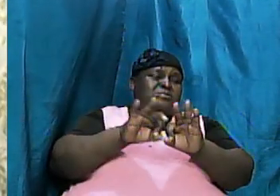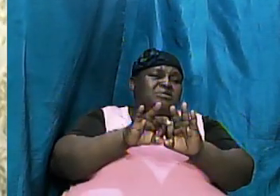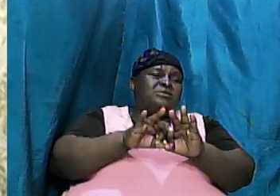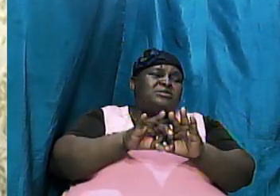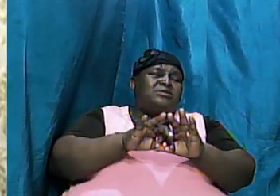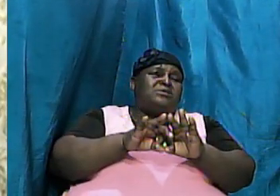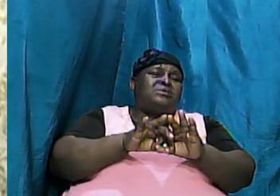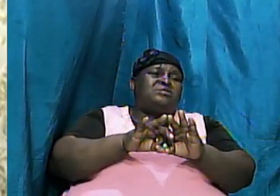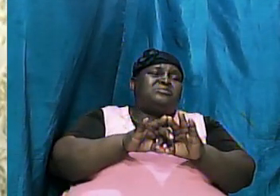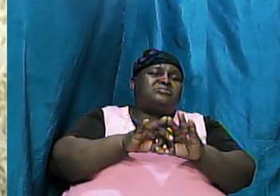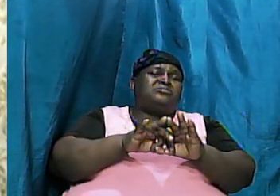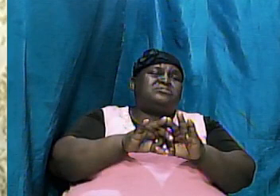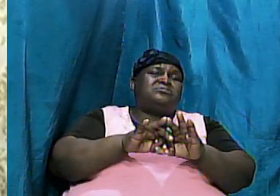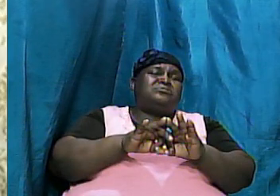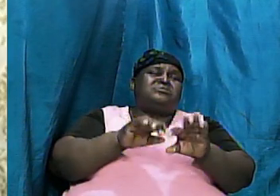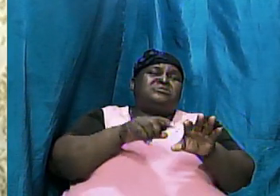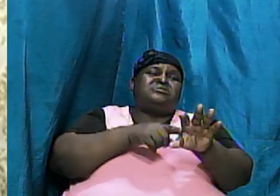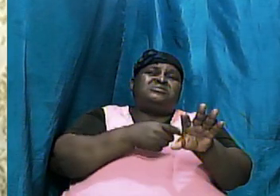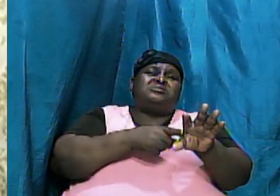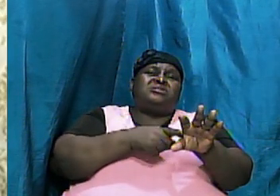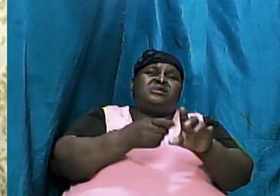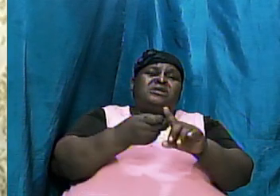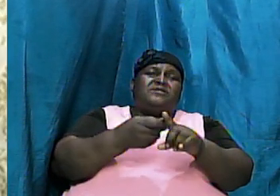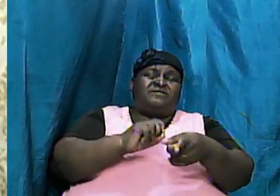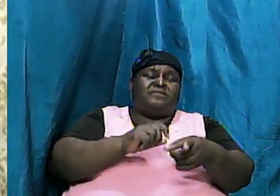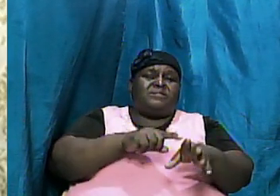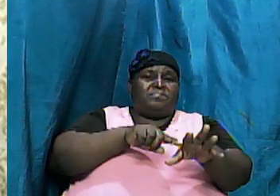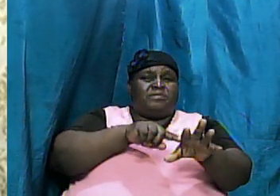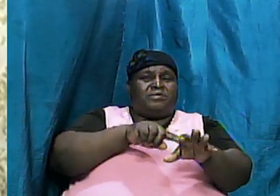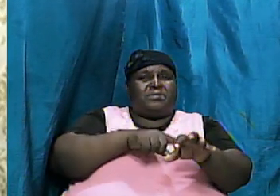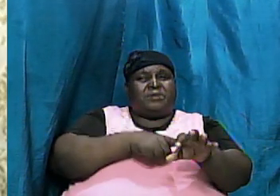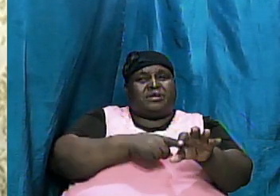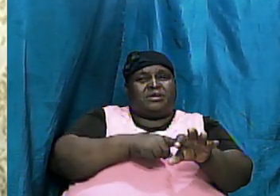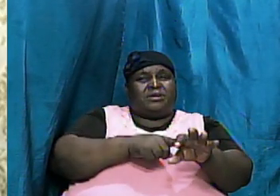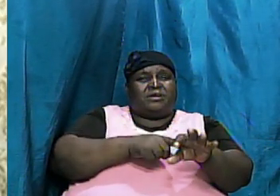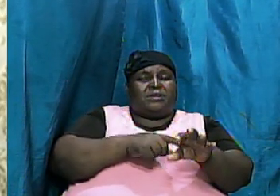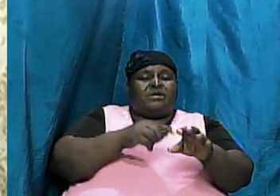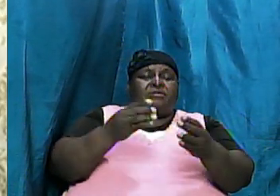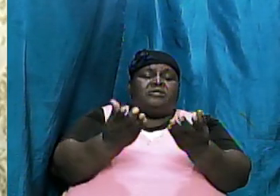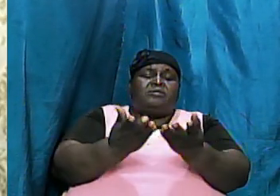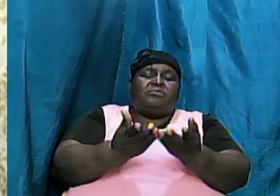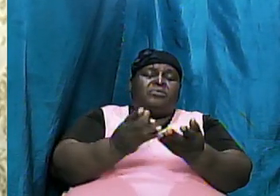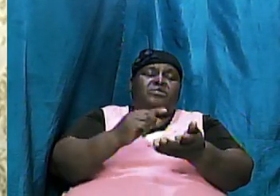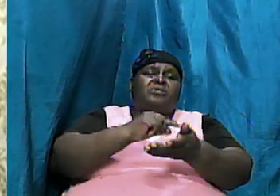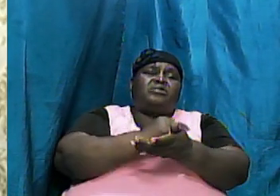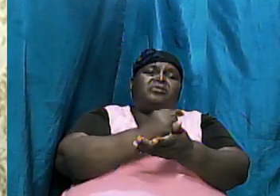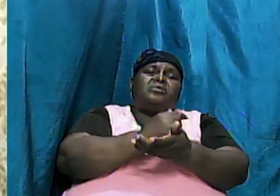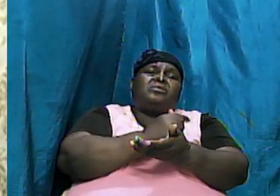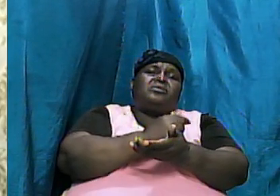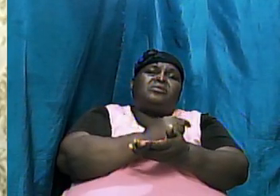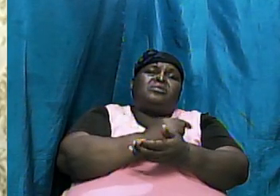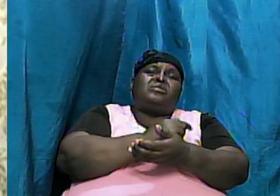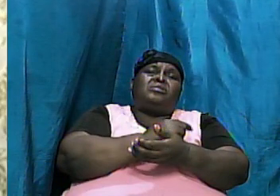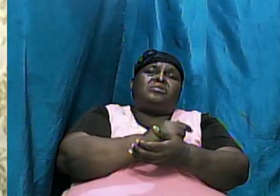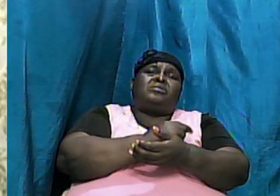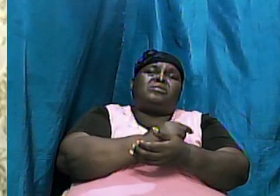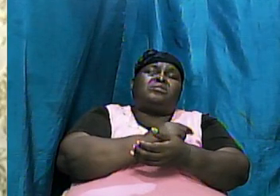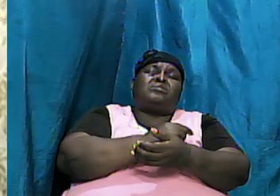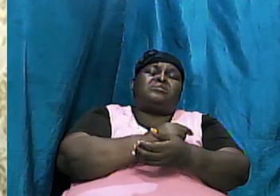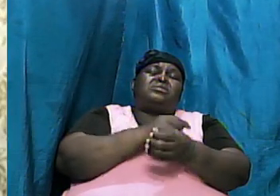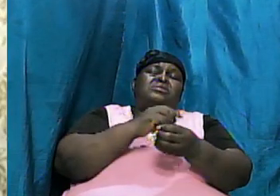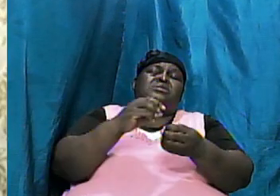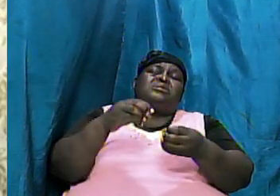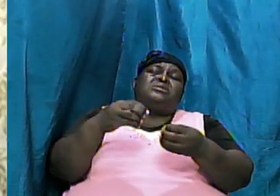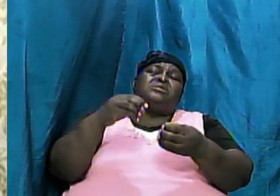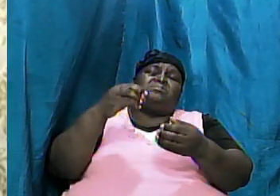beginning because the book of Genesis gives us a comprehensive background